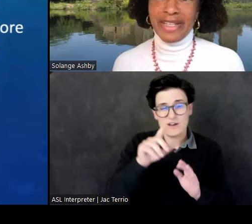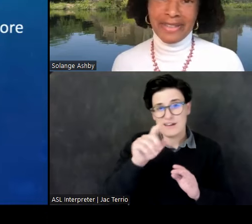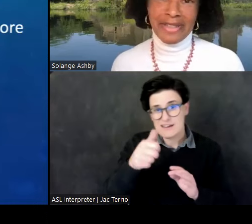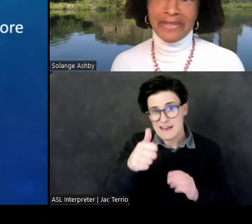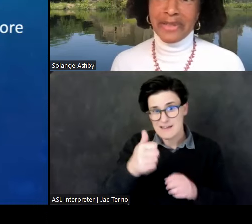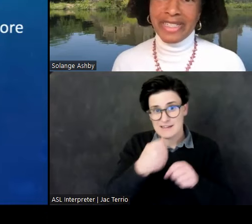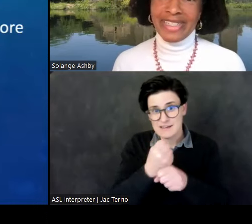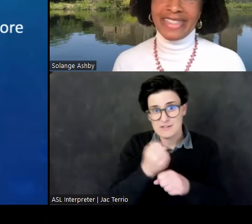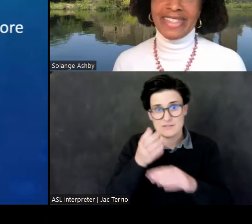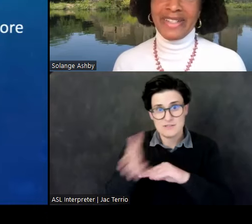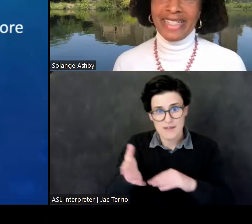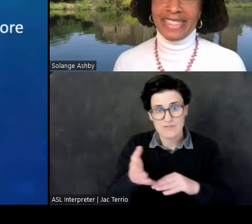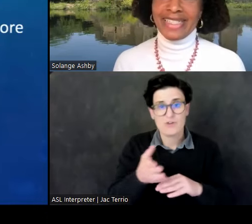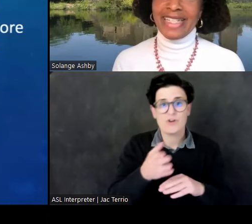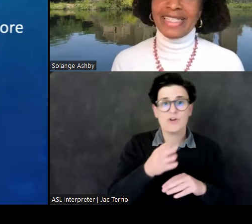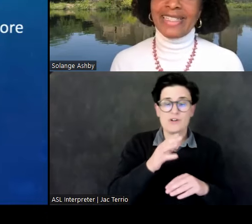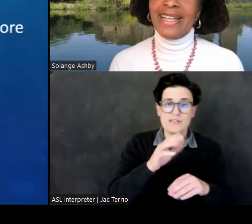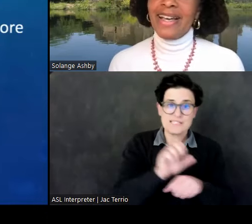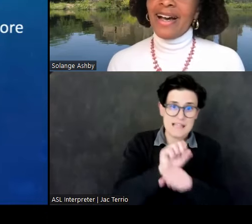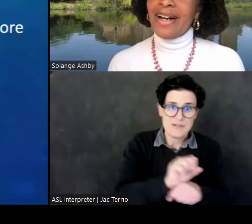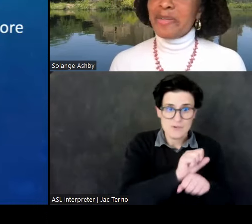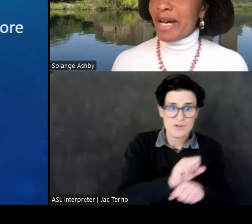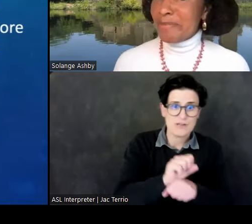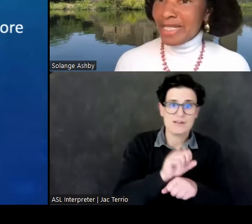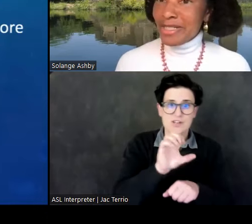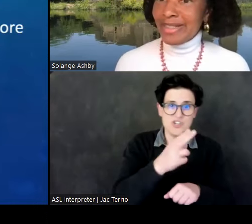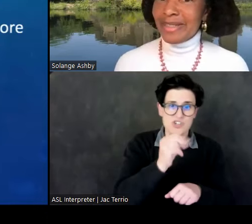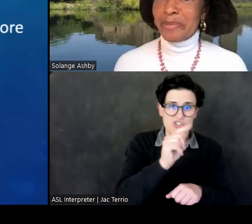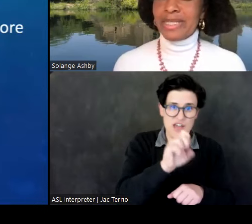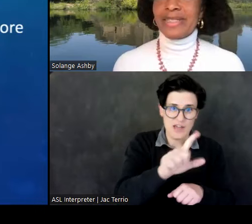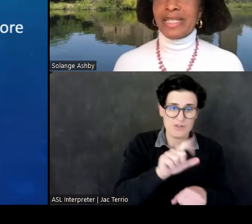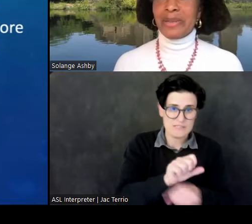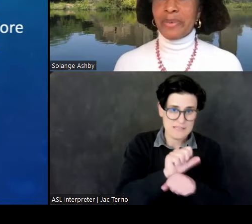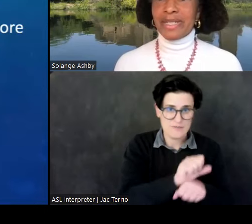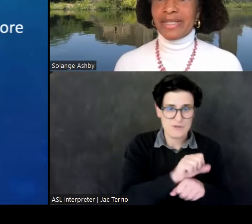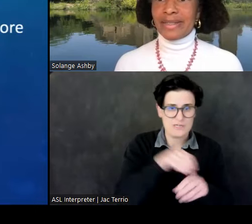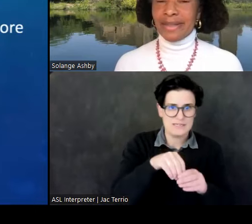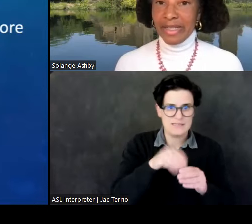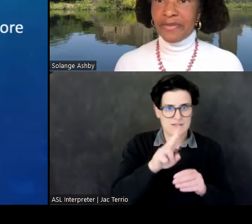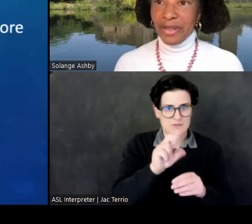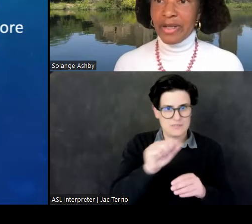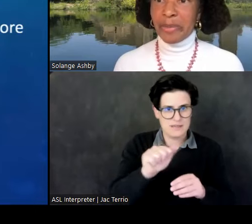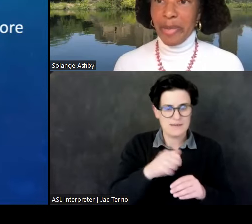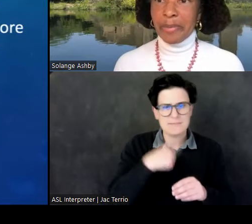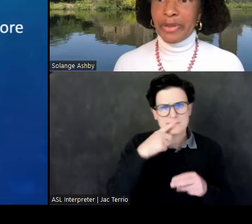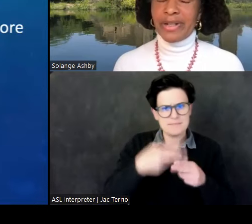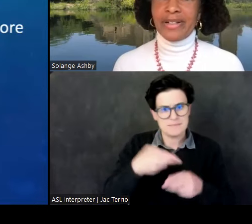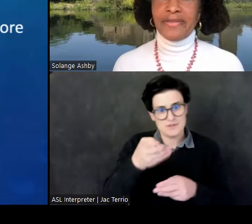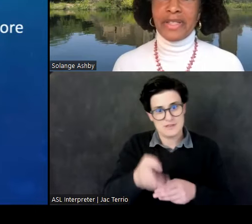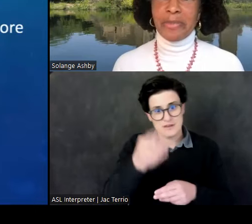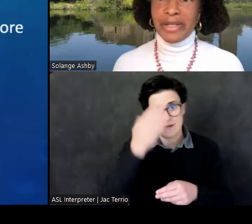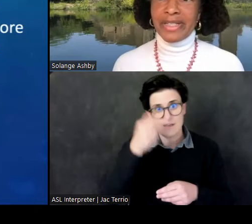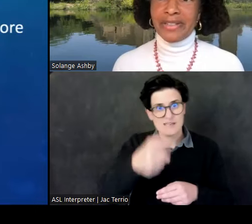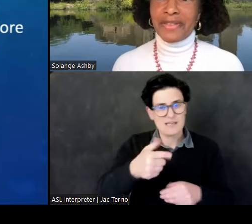end of chattel slavery in the United States. I mentioned him because he was a lifelong member